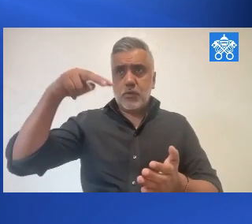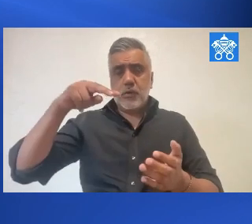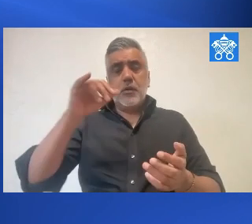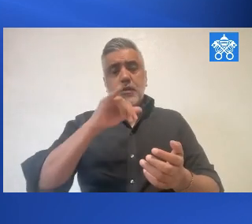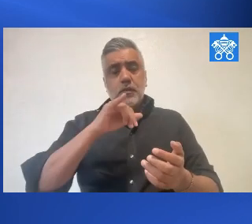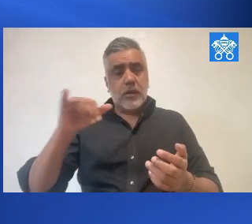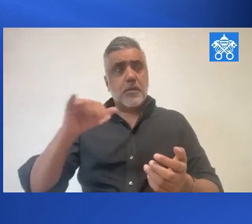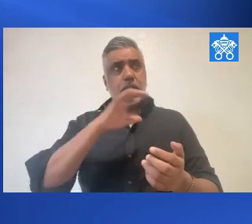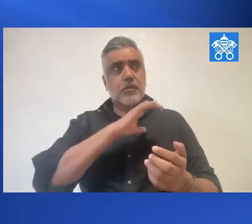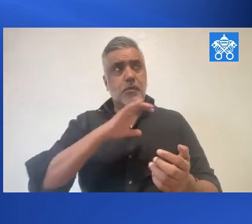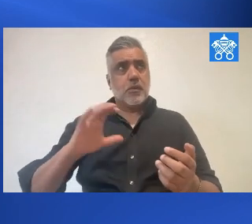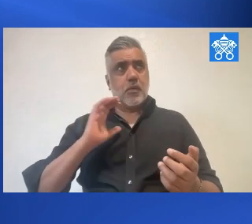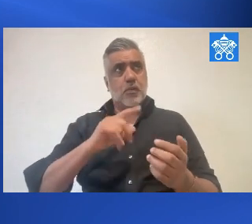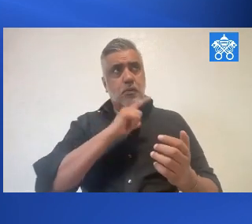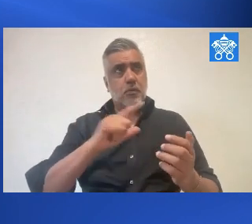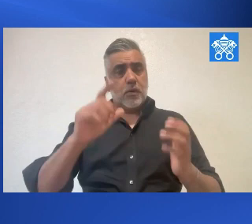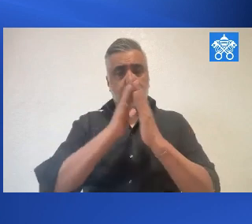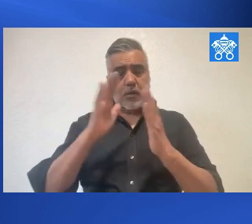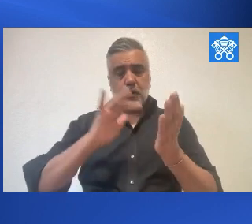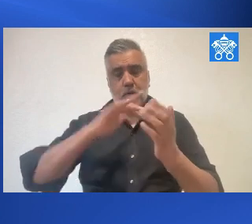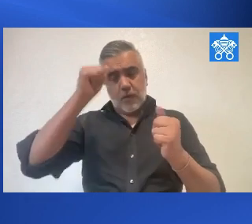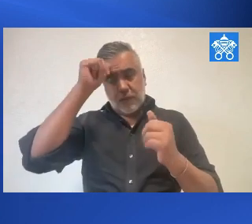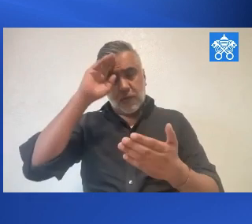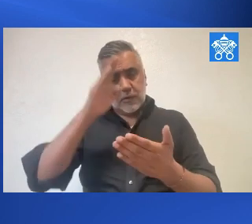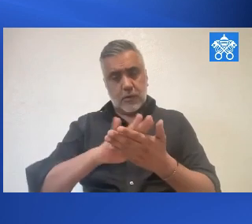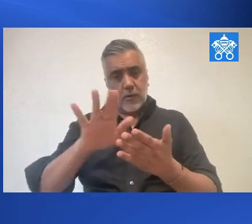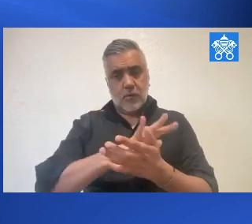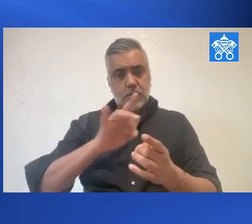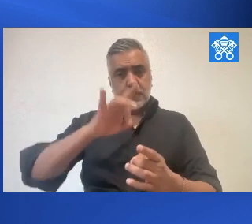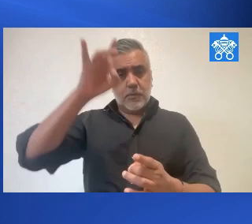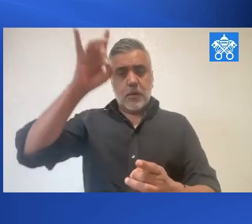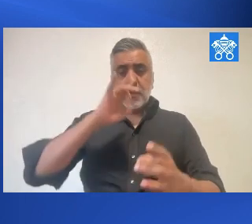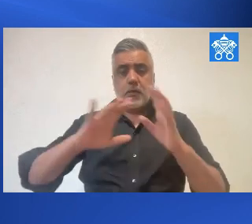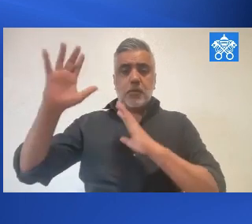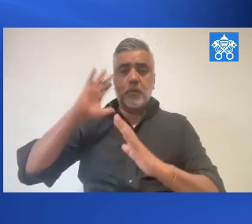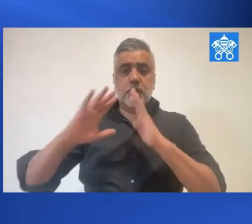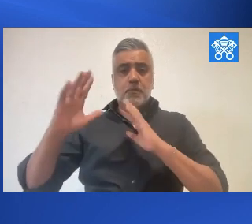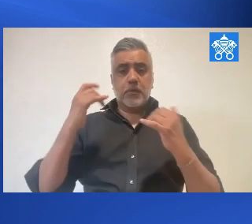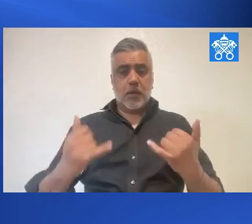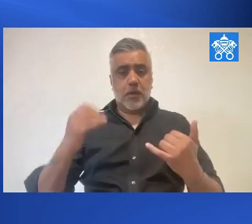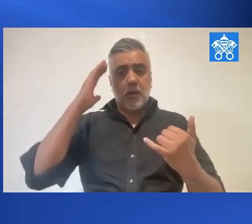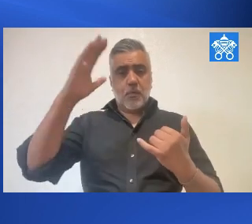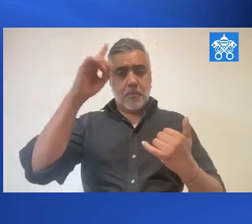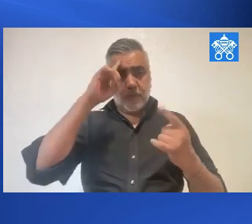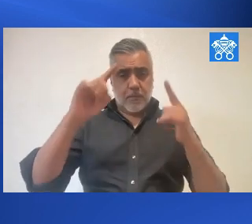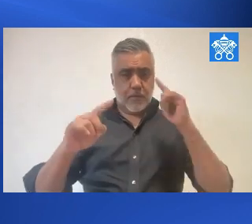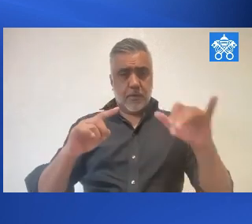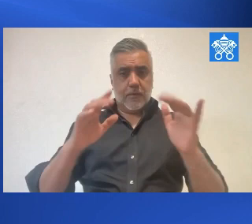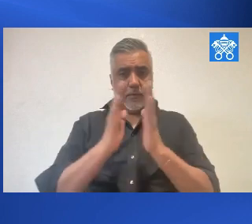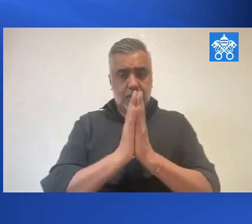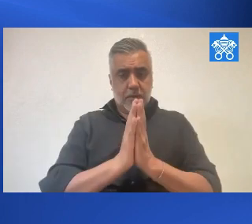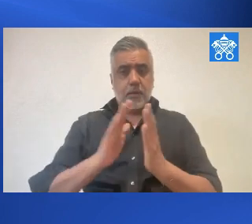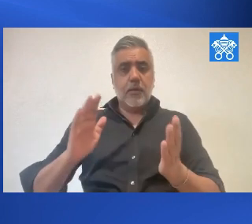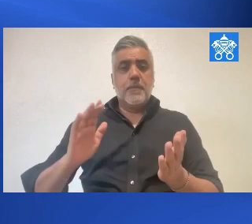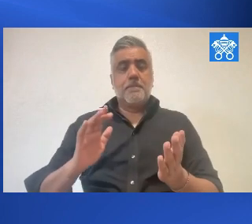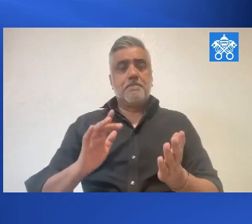perducamum. Per Christum, Dominum nostrum. Amen. Glorie a pati, et figlio, et Espiritu is Santo. Sicut erat in principio,